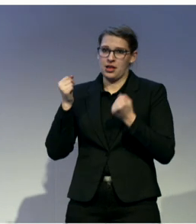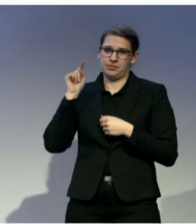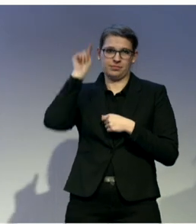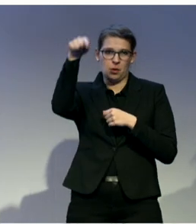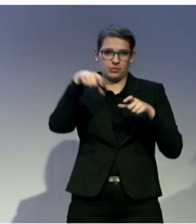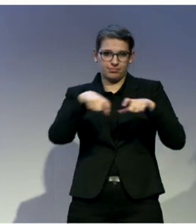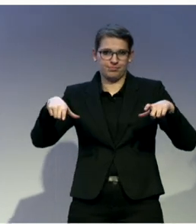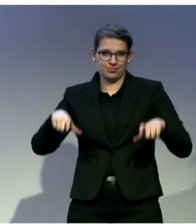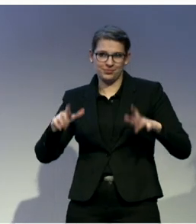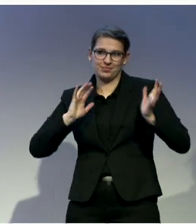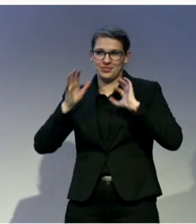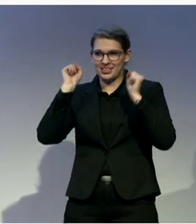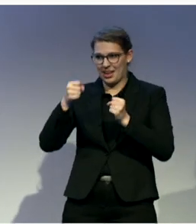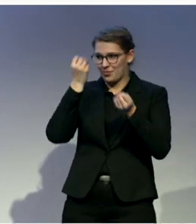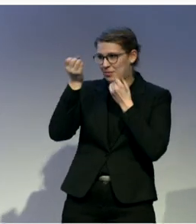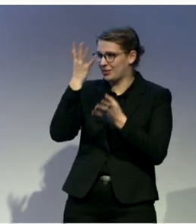room. Thank you very much.